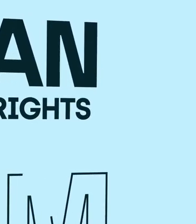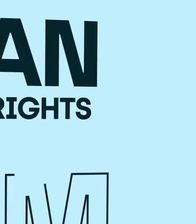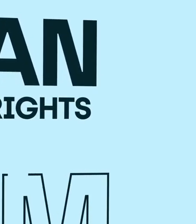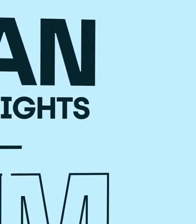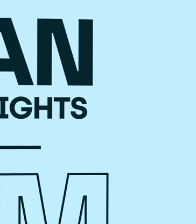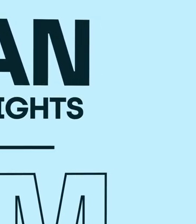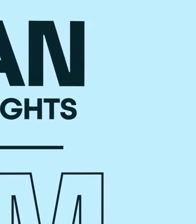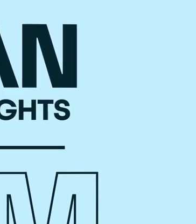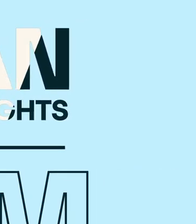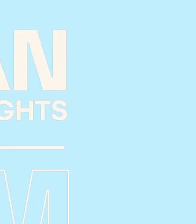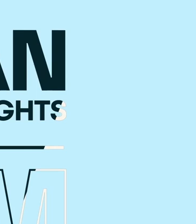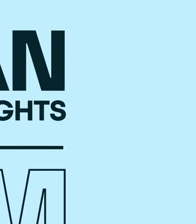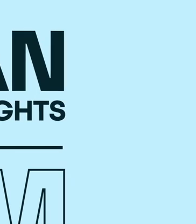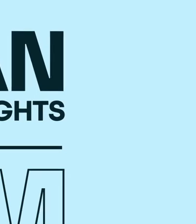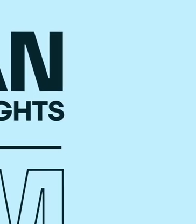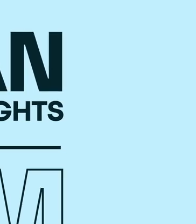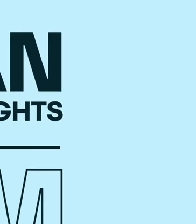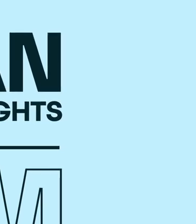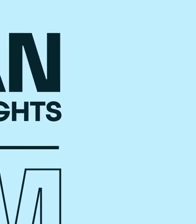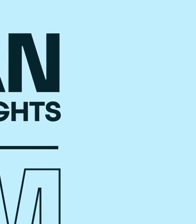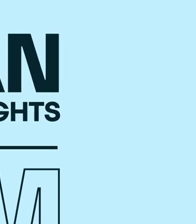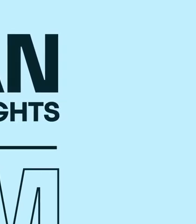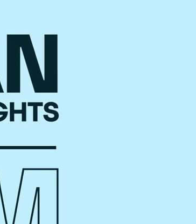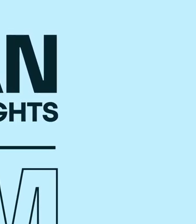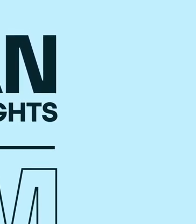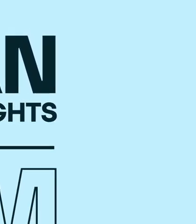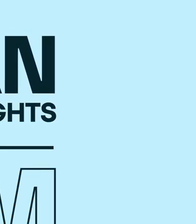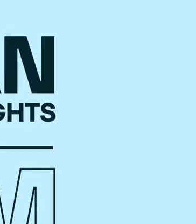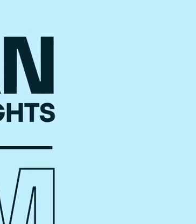See you later.